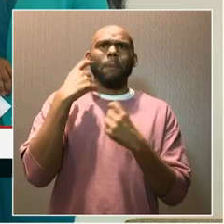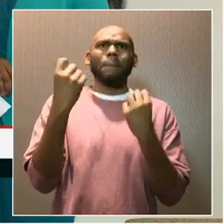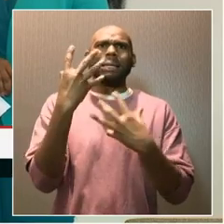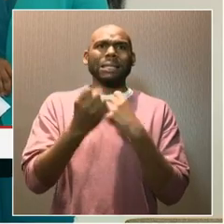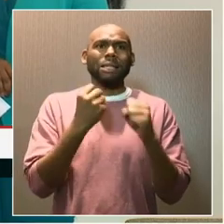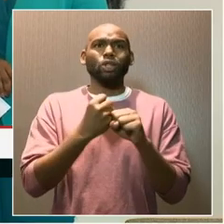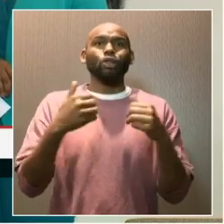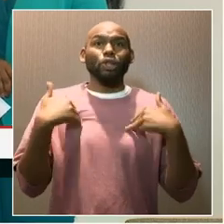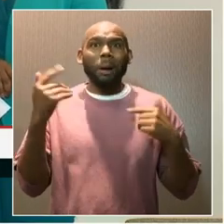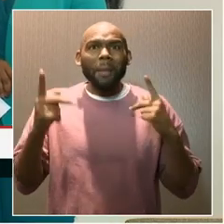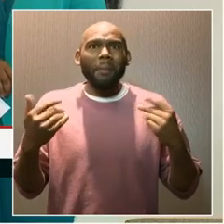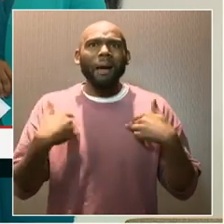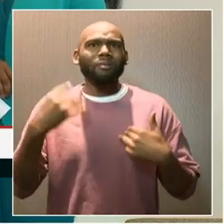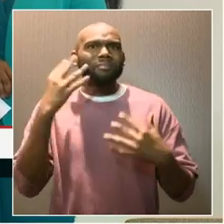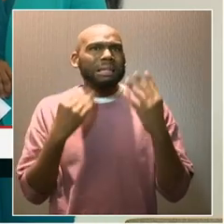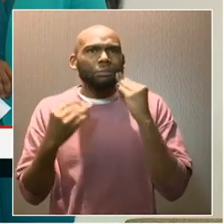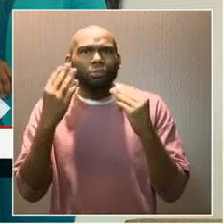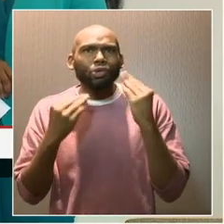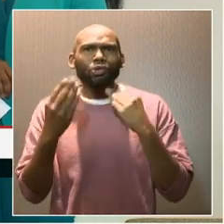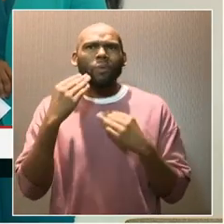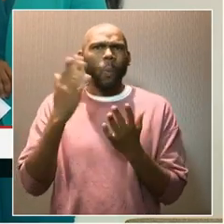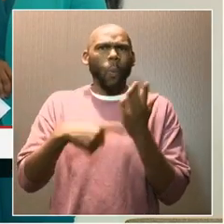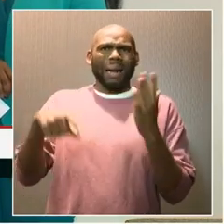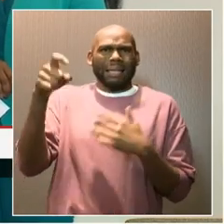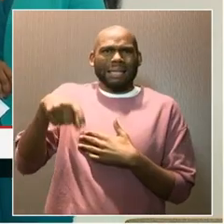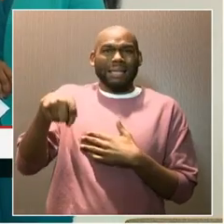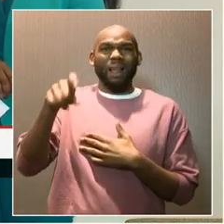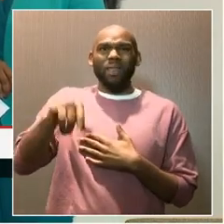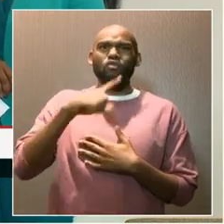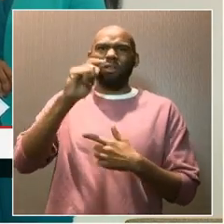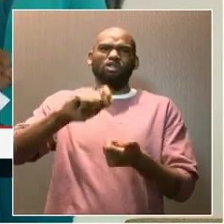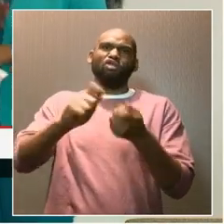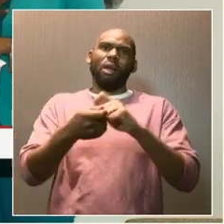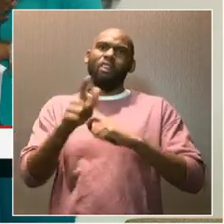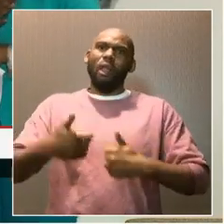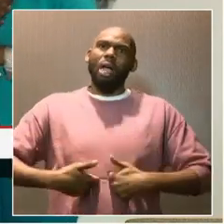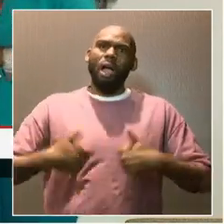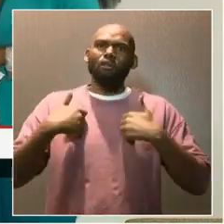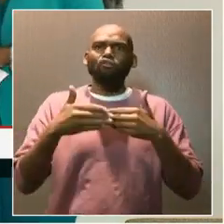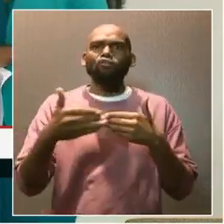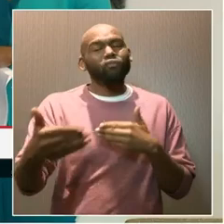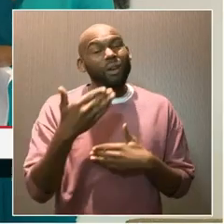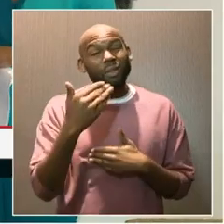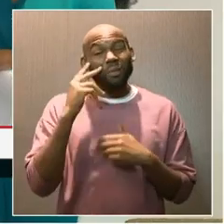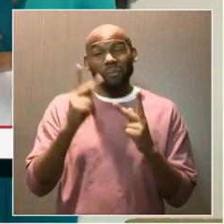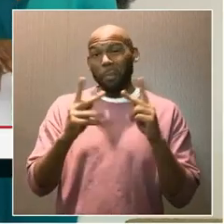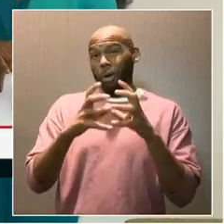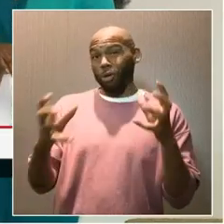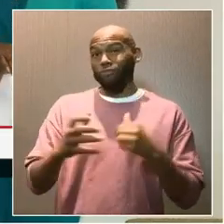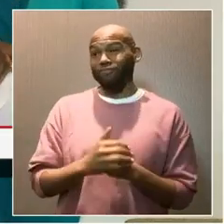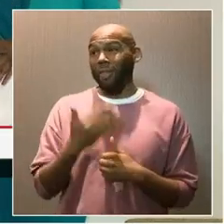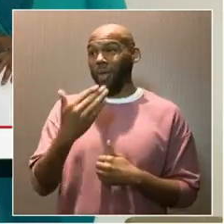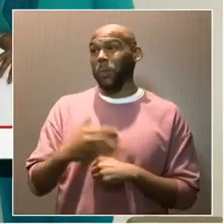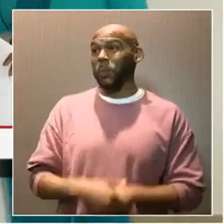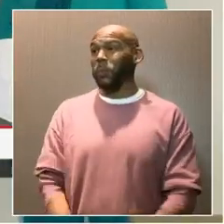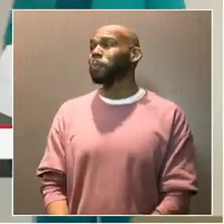that young people have the experience that they need and that changes their life. So, thank you, Theany, very much. Thank you.